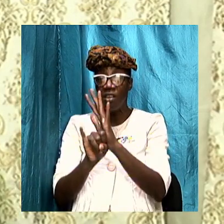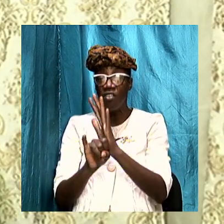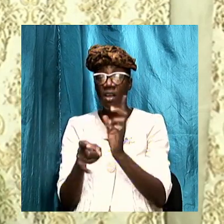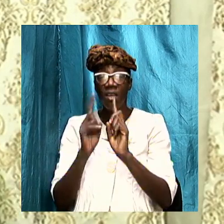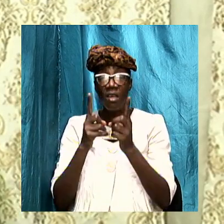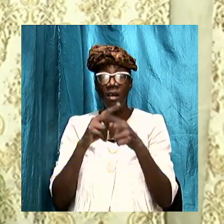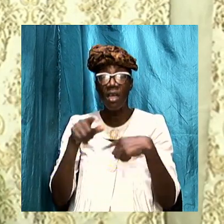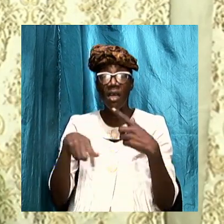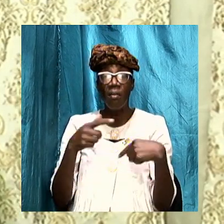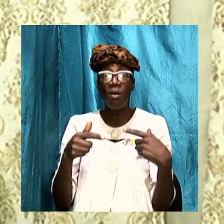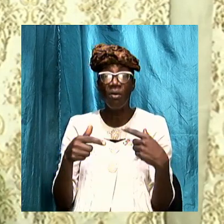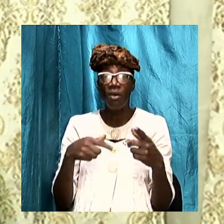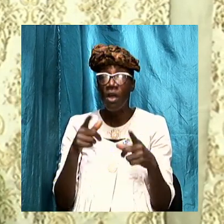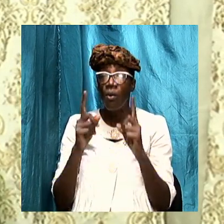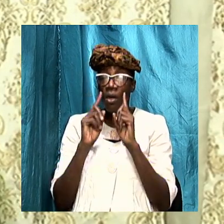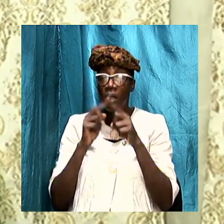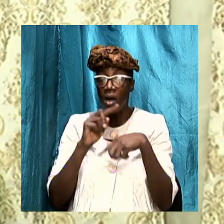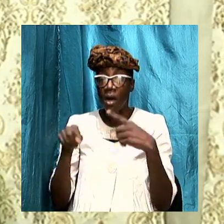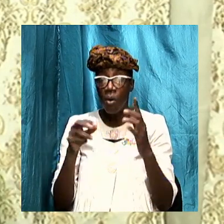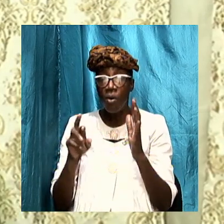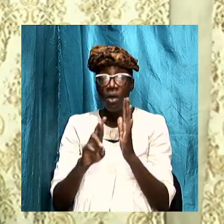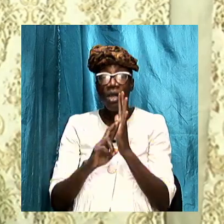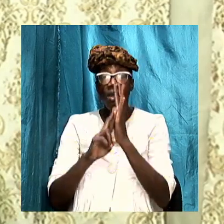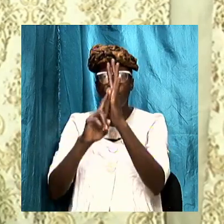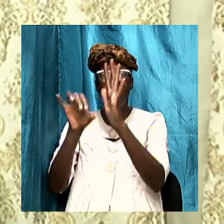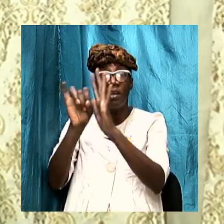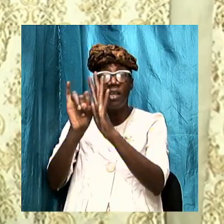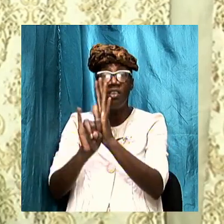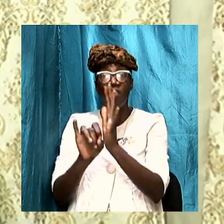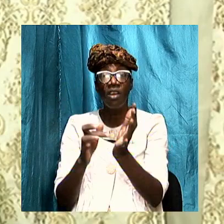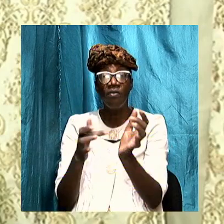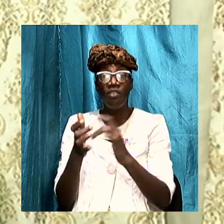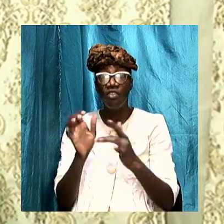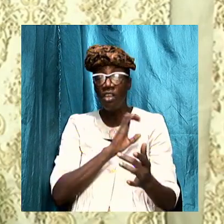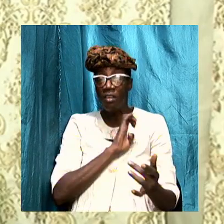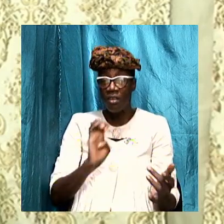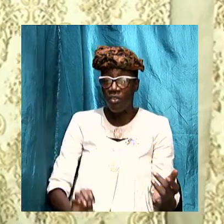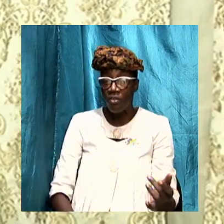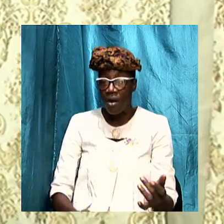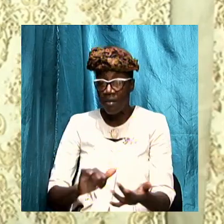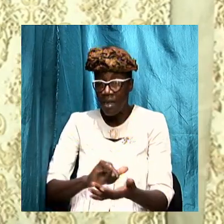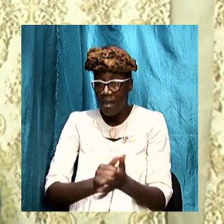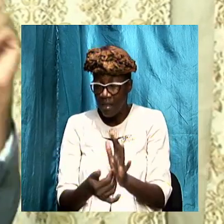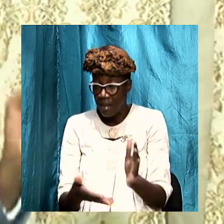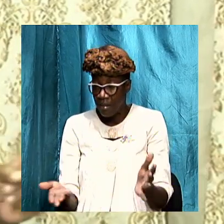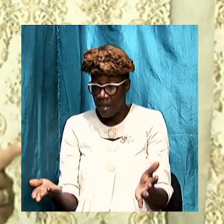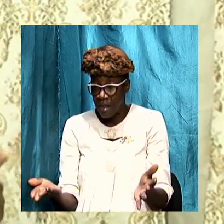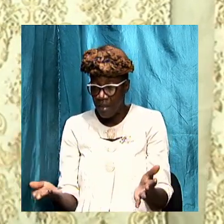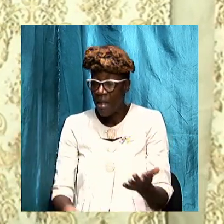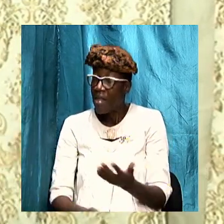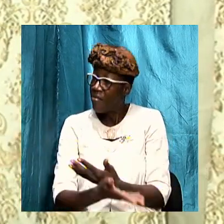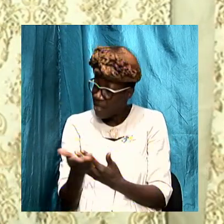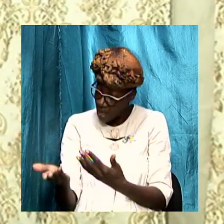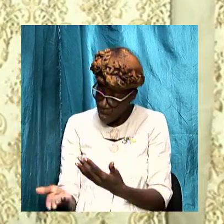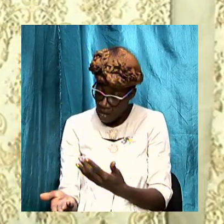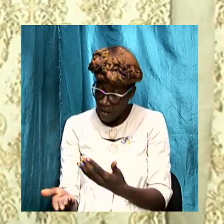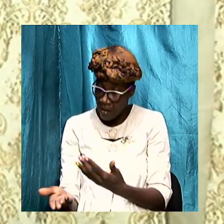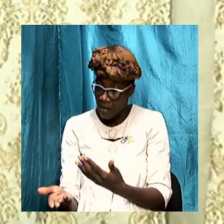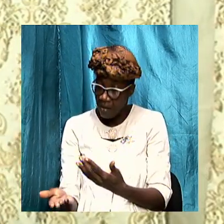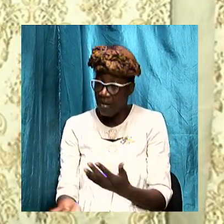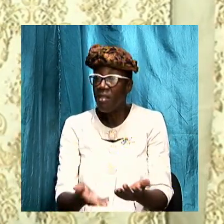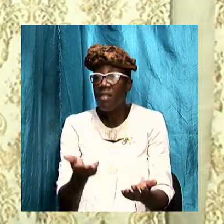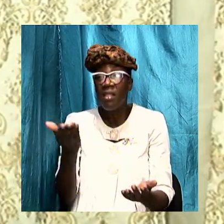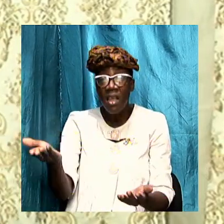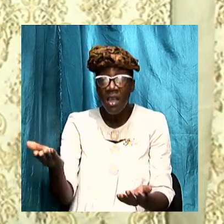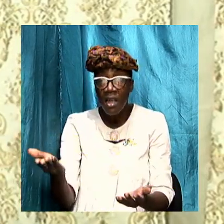about when it talks about the revelation of Jesus Christ these are things that are to come but there is an event bigger